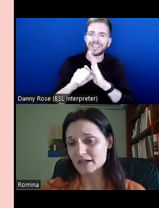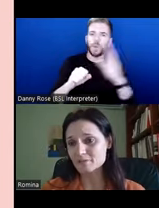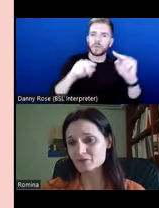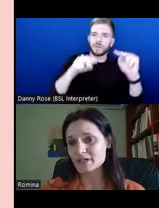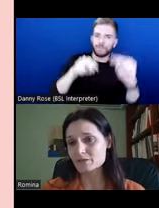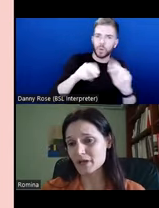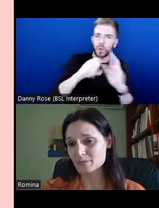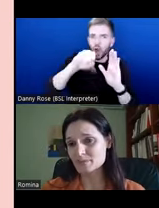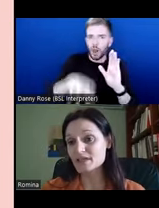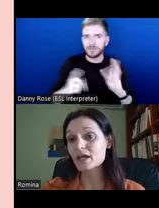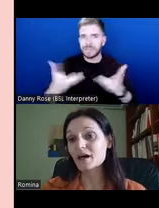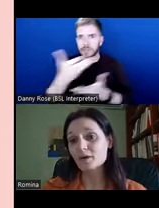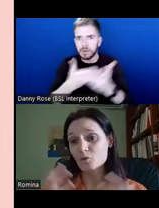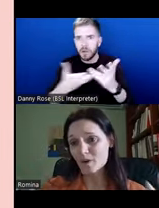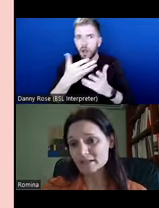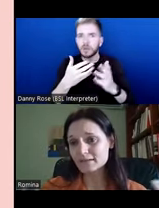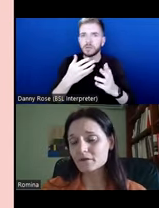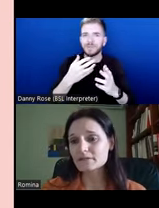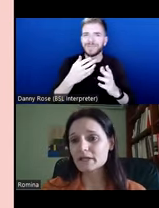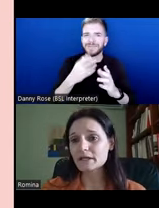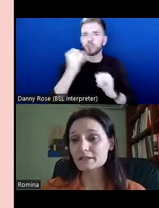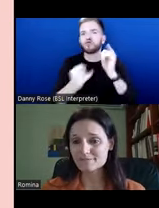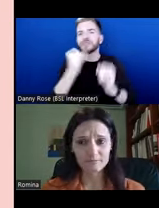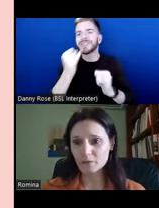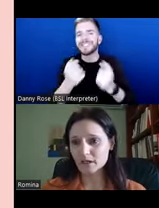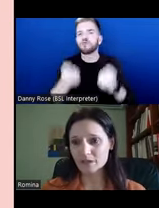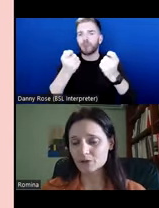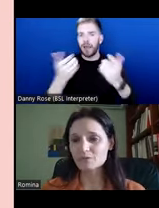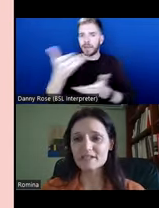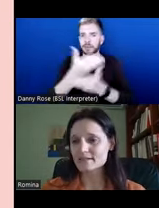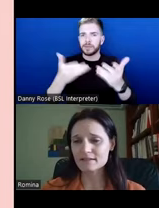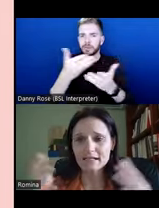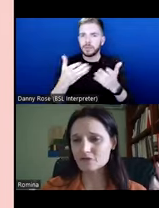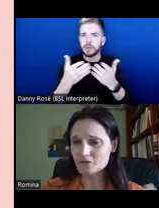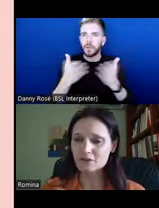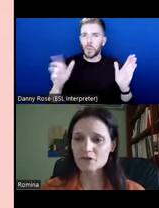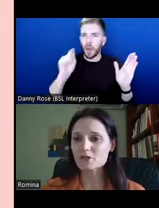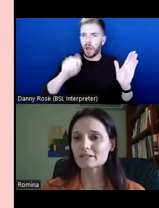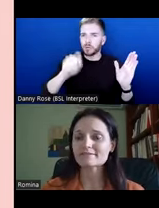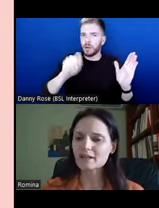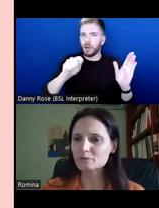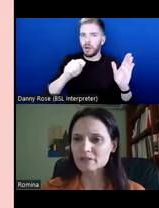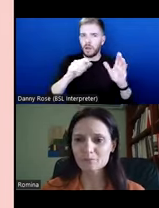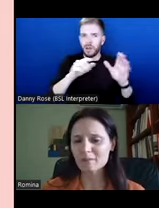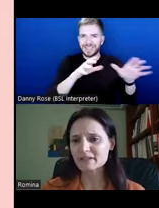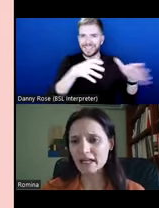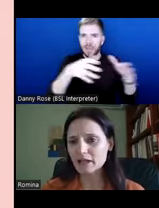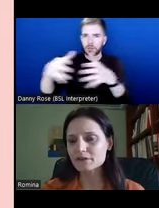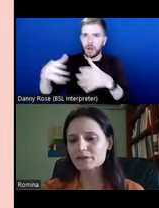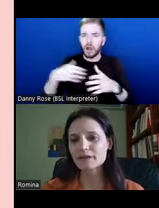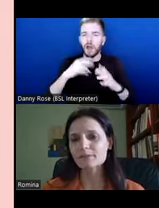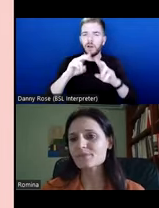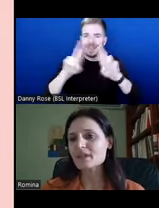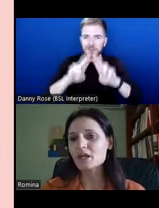critiques that have been raised perhaps more widely around, you know, the sectors of international development, public